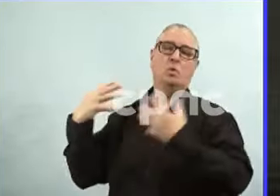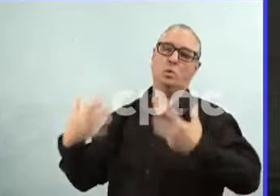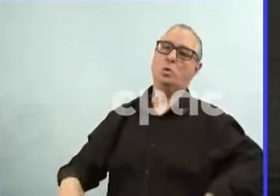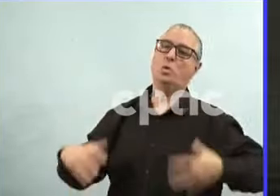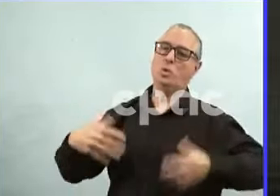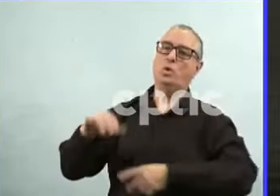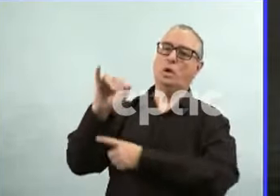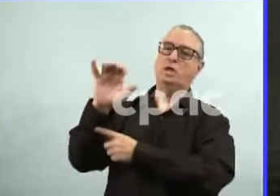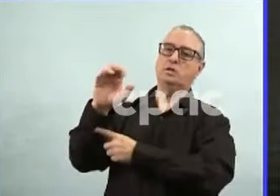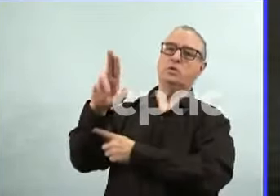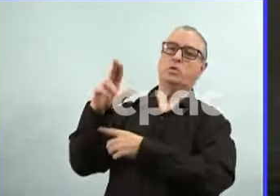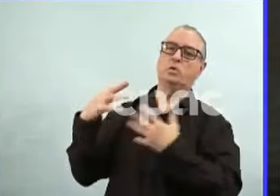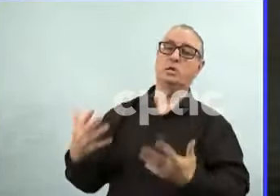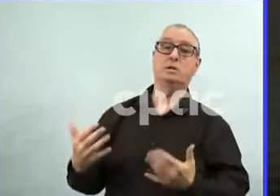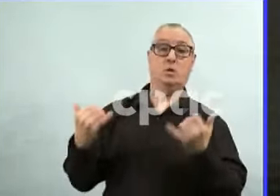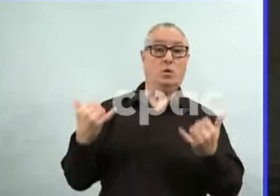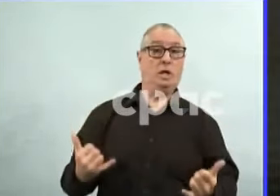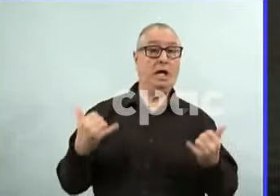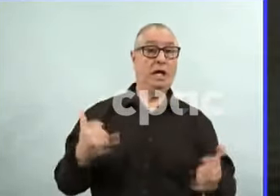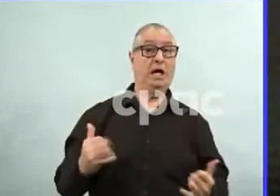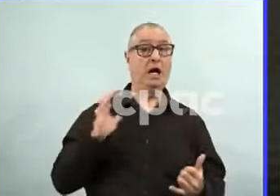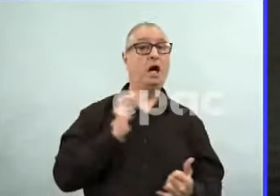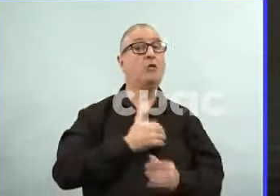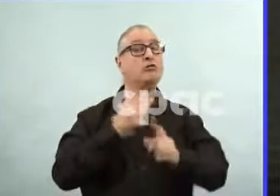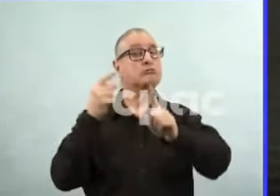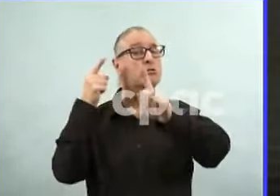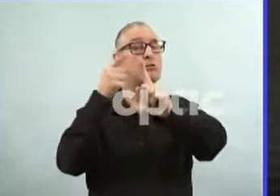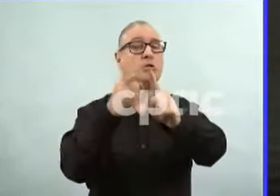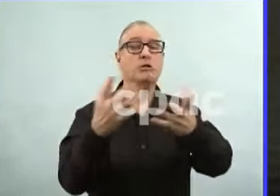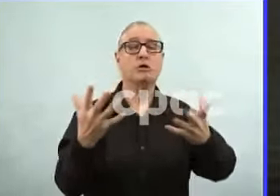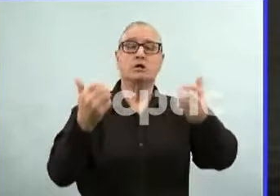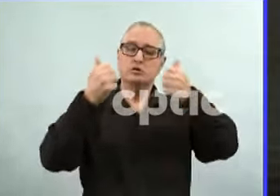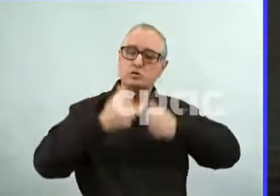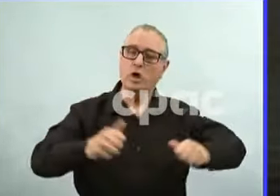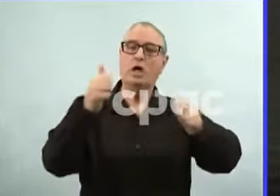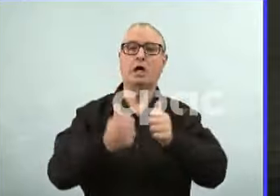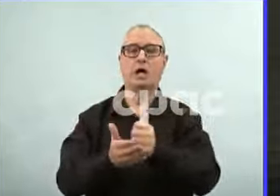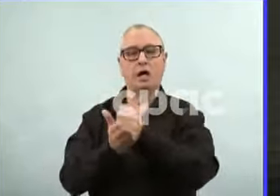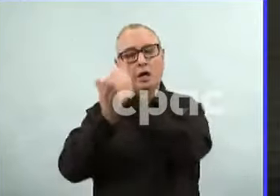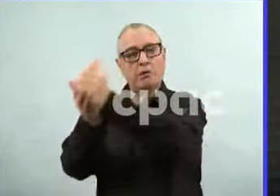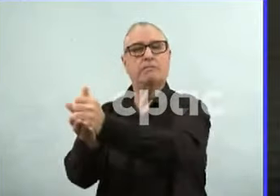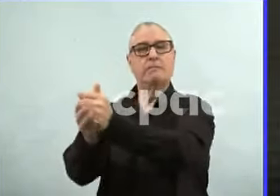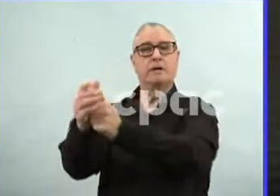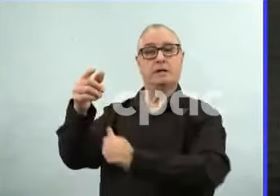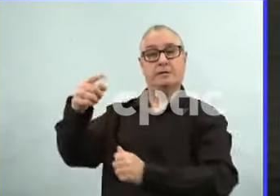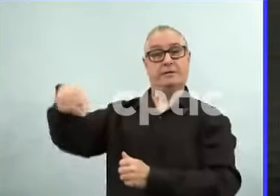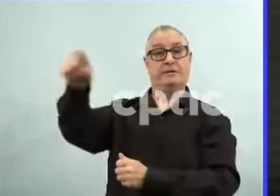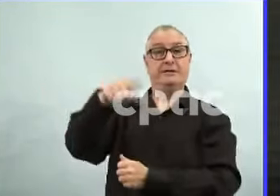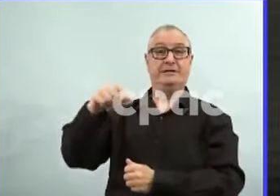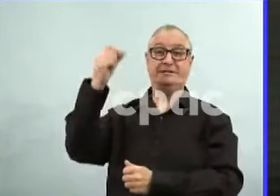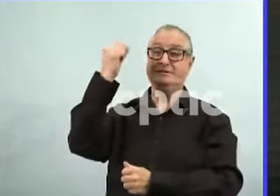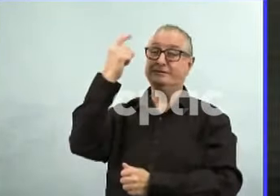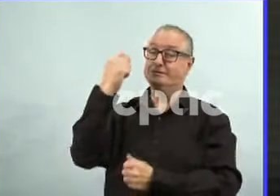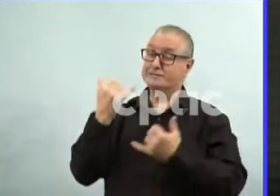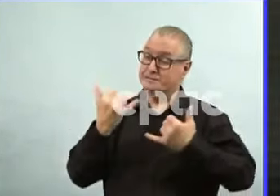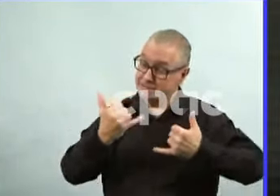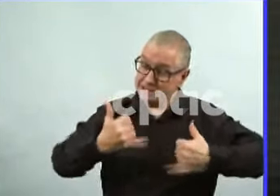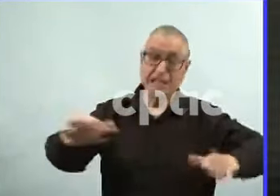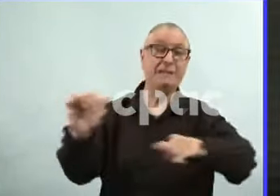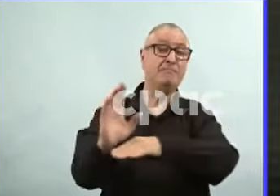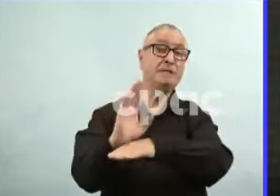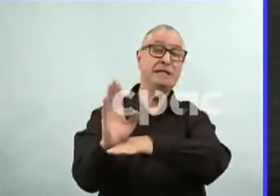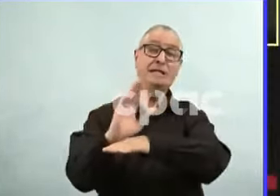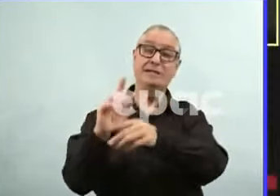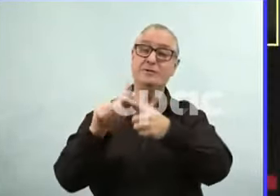alleviating some of the strains on it. Not to say they're not busy. They're busy. They're strained. I understand that. But we're definitely heading in the right direction for sure.